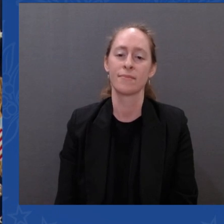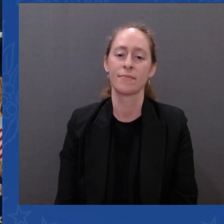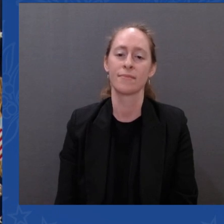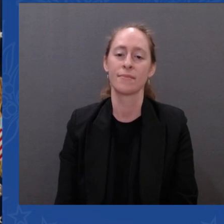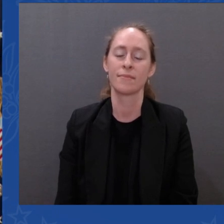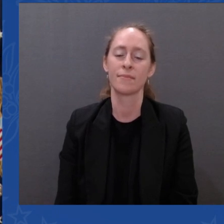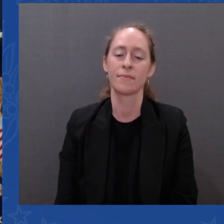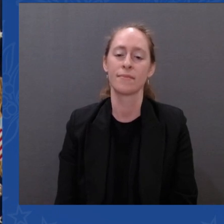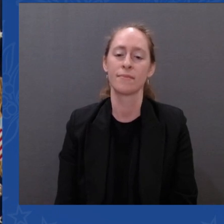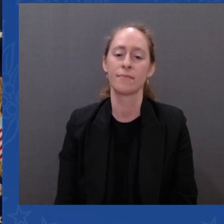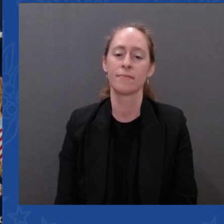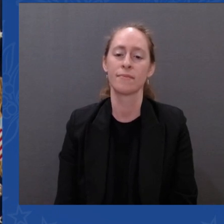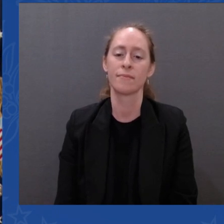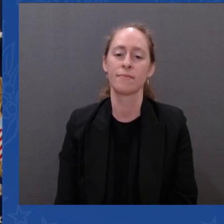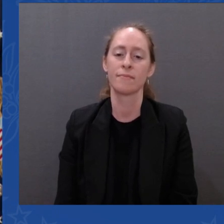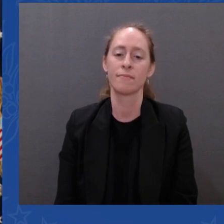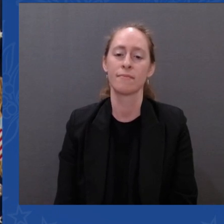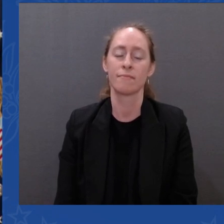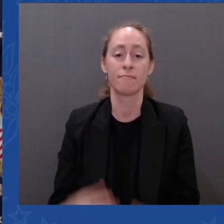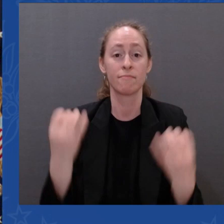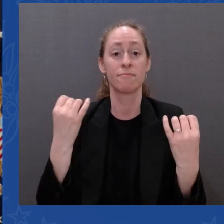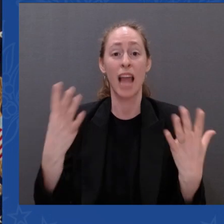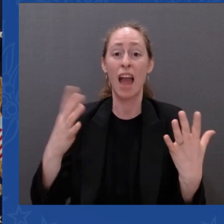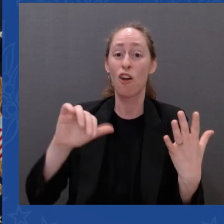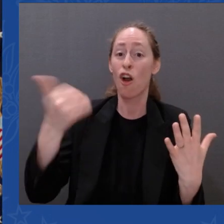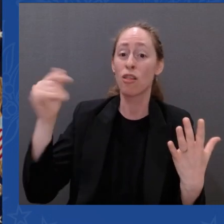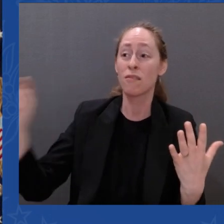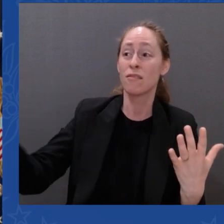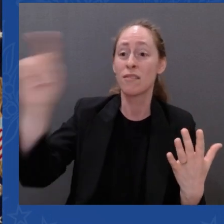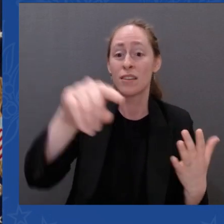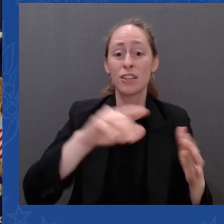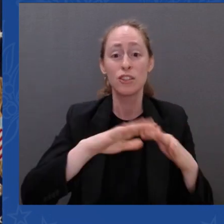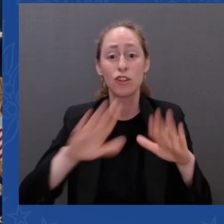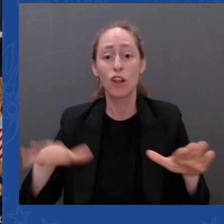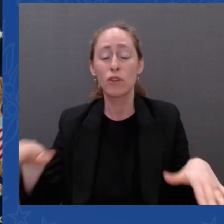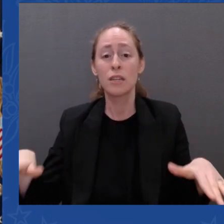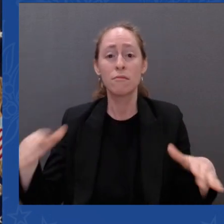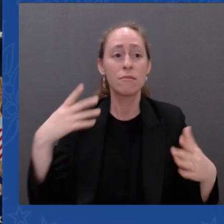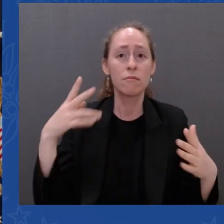see their friends die as if they're on a battlefield, for God's sake.